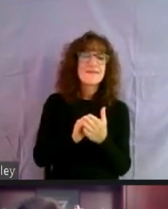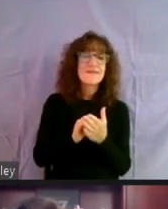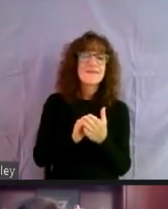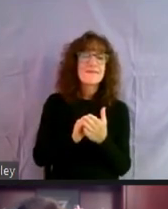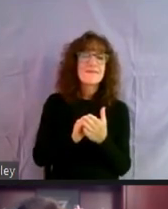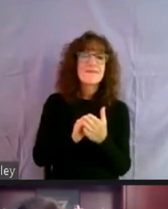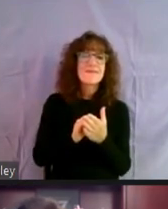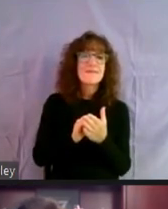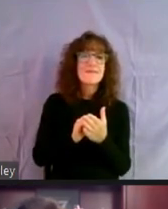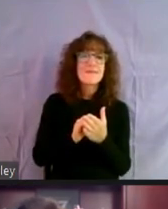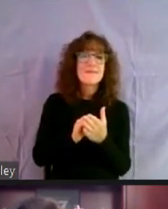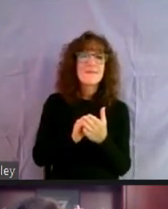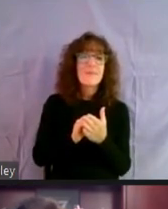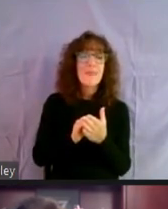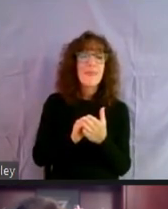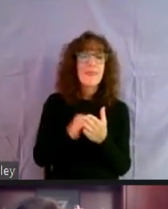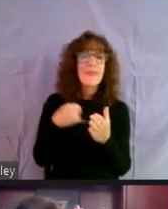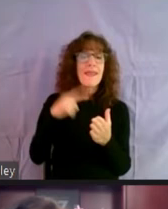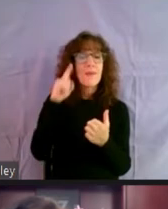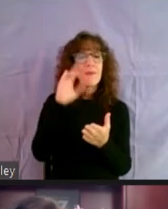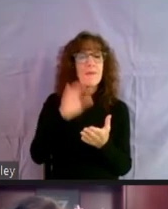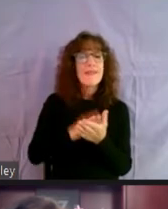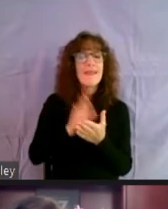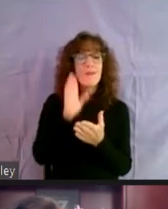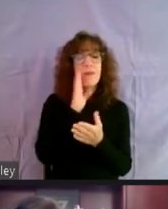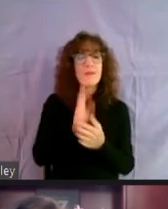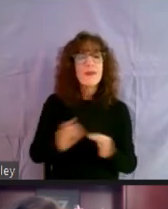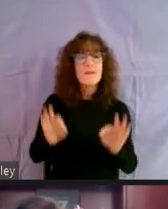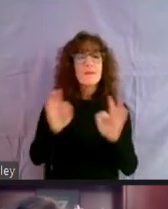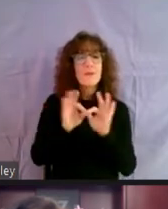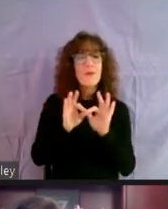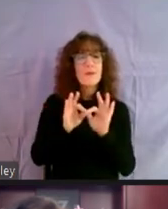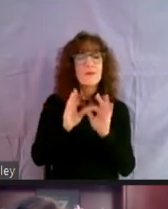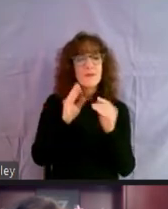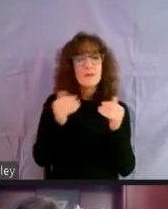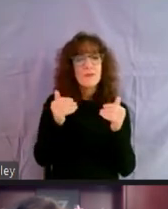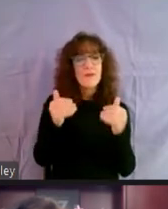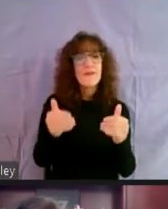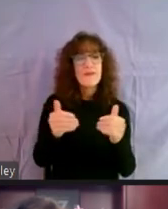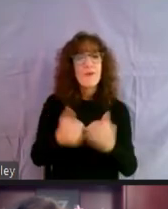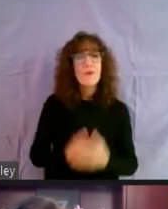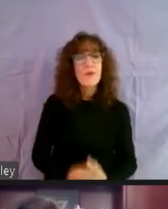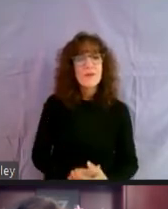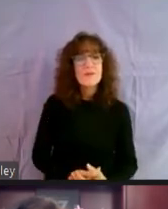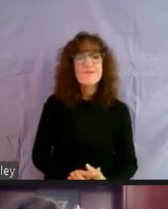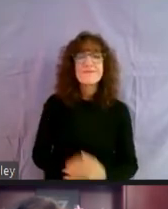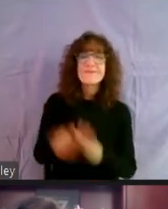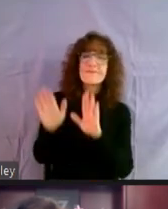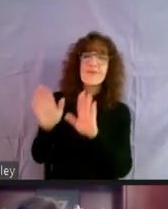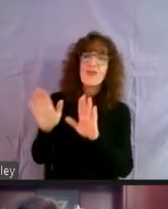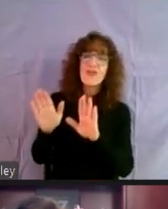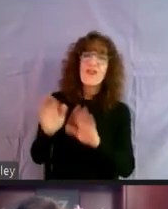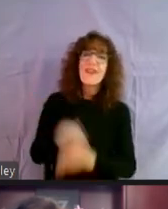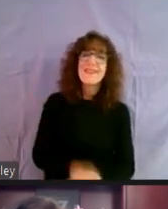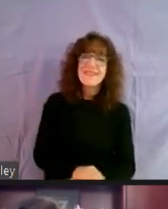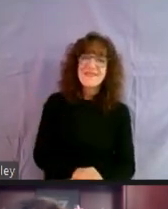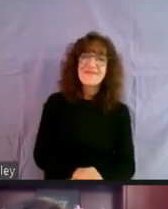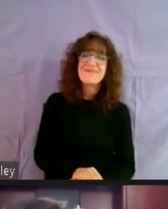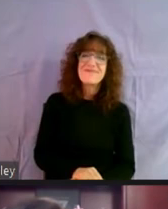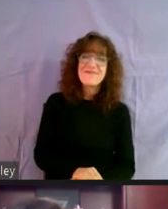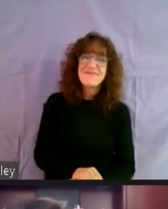believe that that is going to be key for going forward. Great. It's, it's, um,